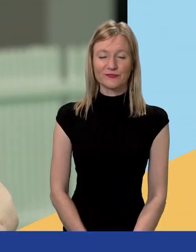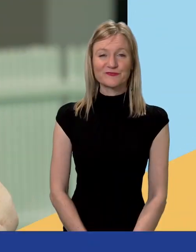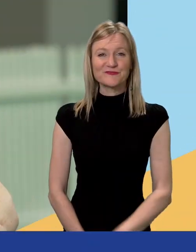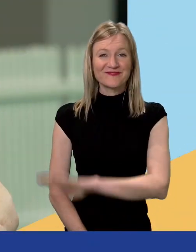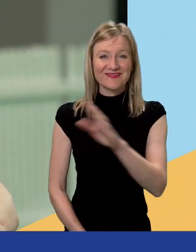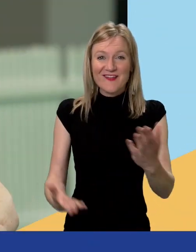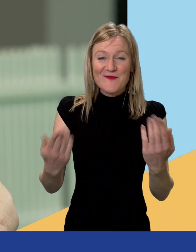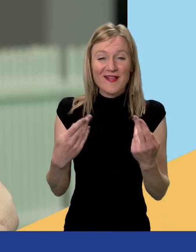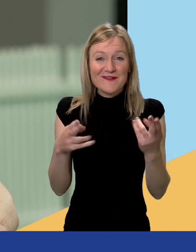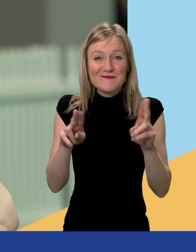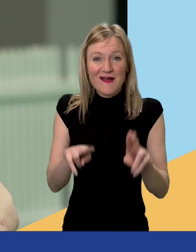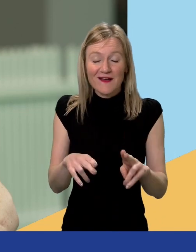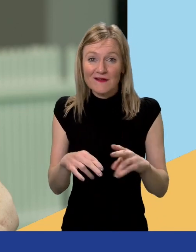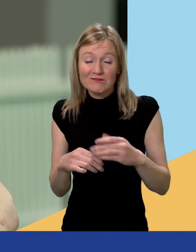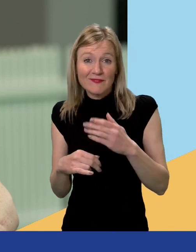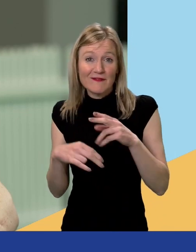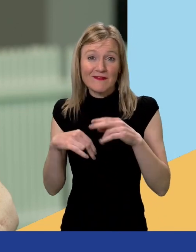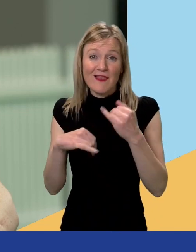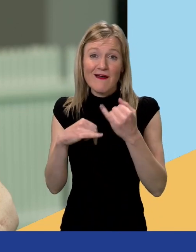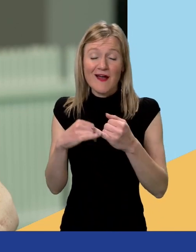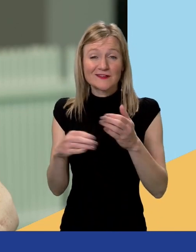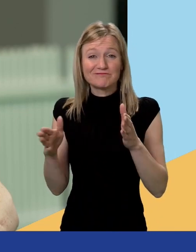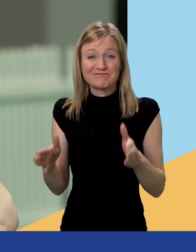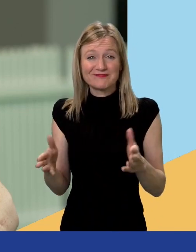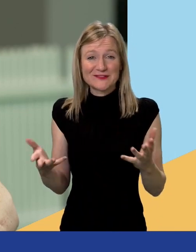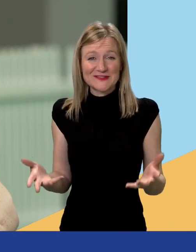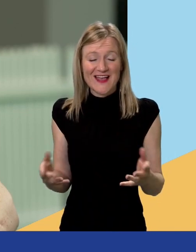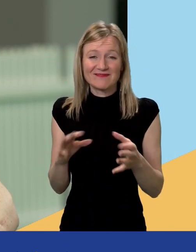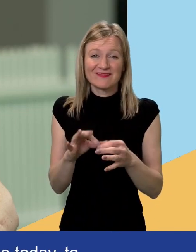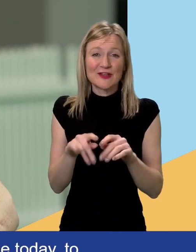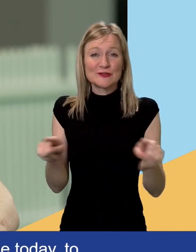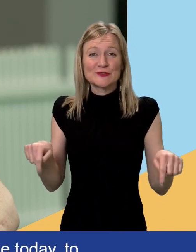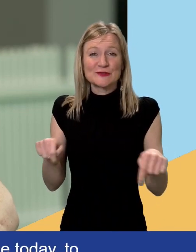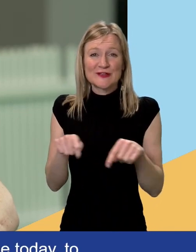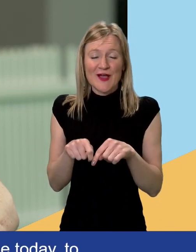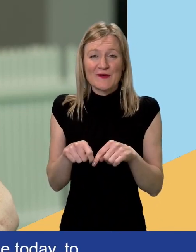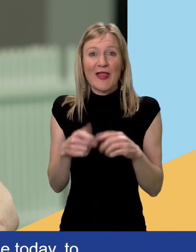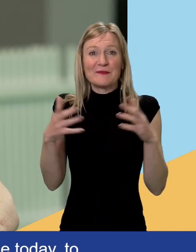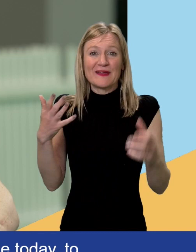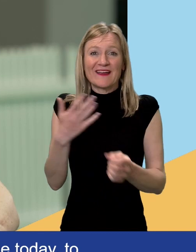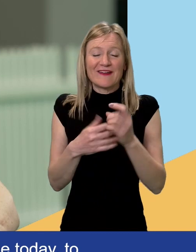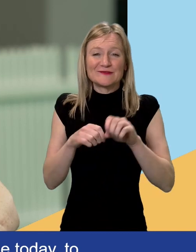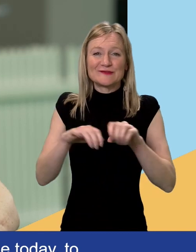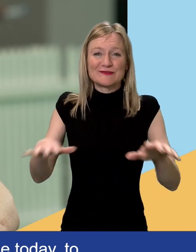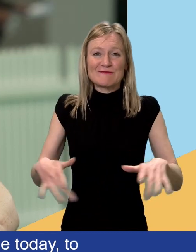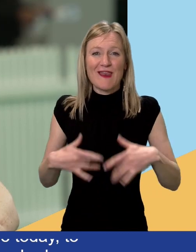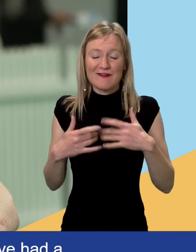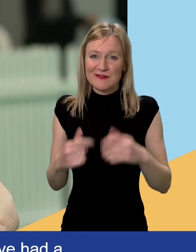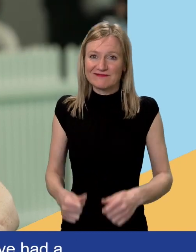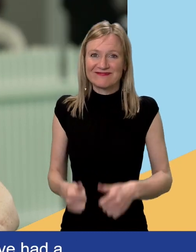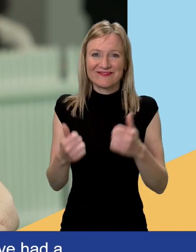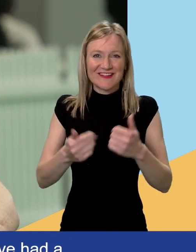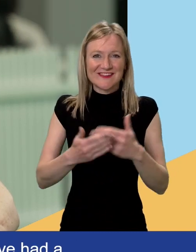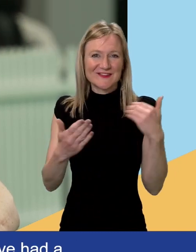Hello and welcome Welcome back for the final time today to the studio here at The Big Event Streamed Live. We've had a fantastic day so far and the fun